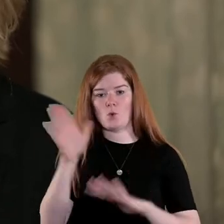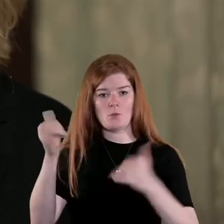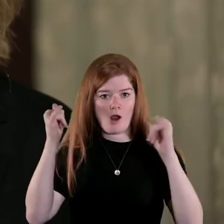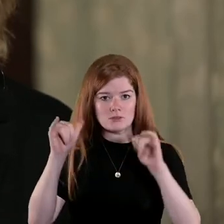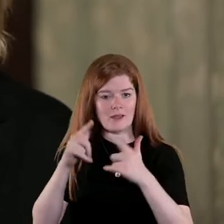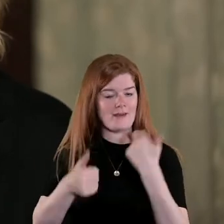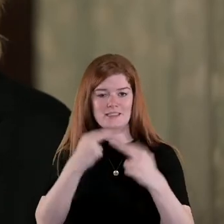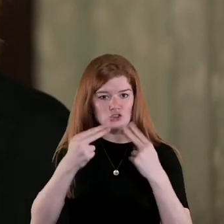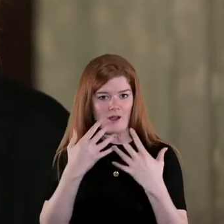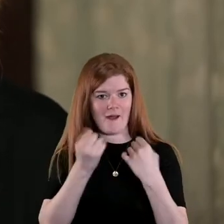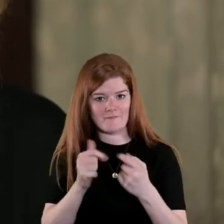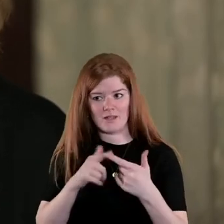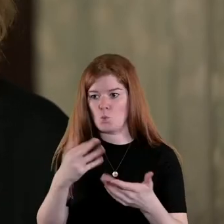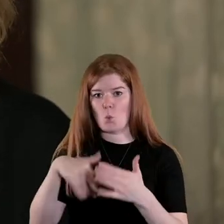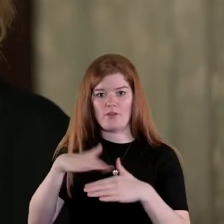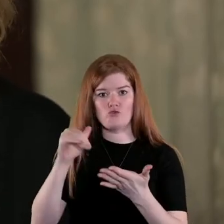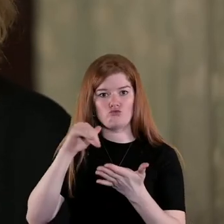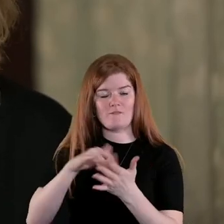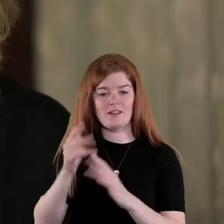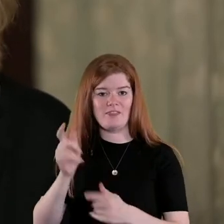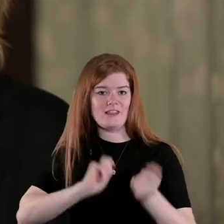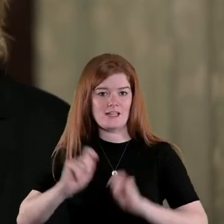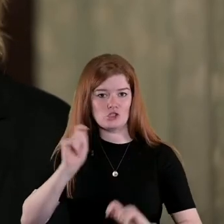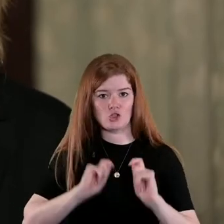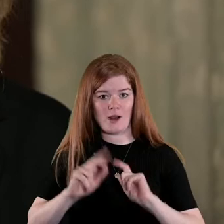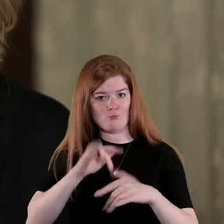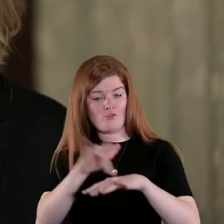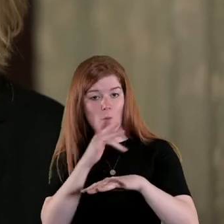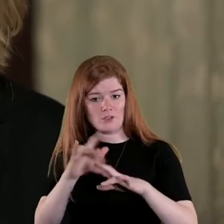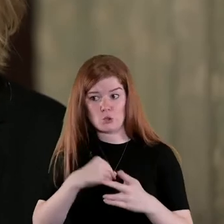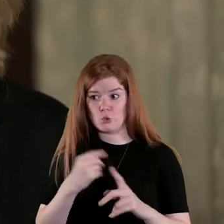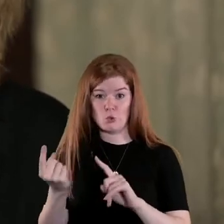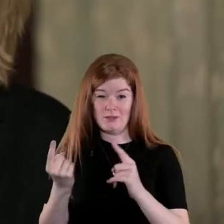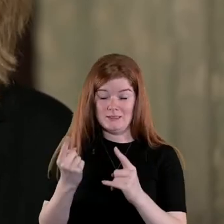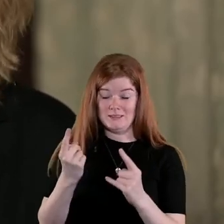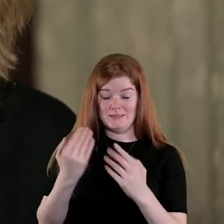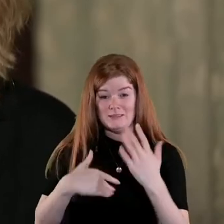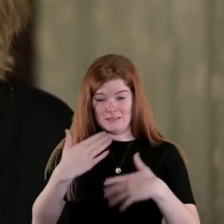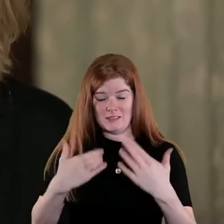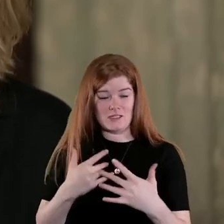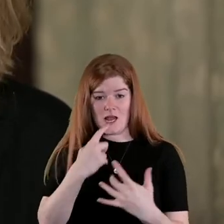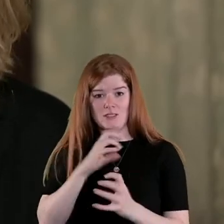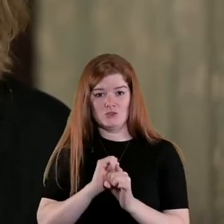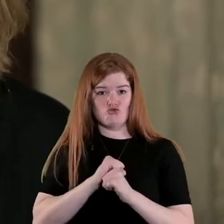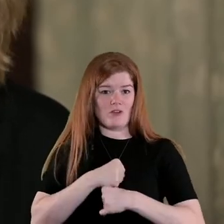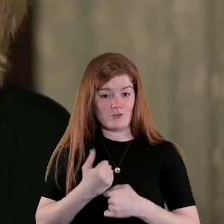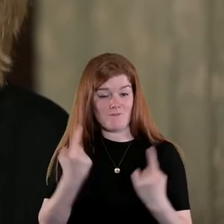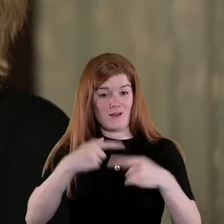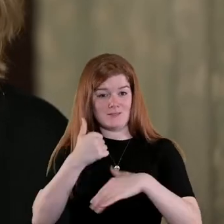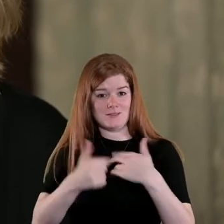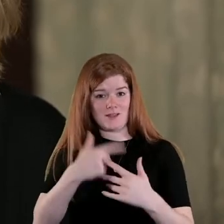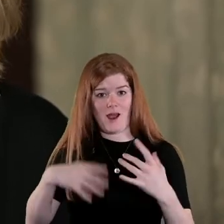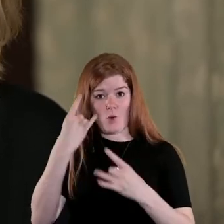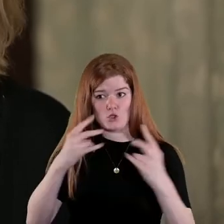and appearances at theatre and gala performances to the tense final days and hours leading up to the signing